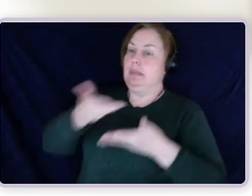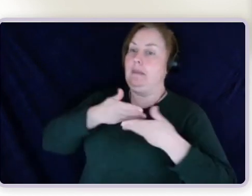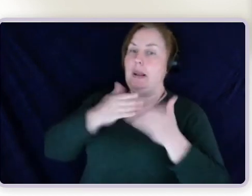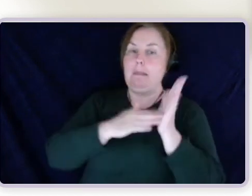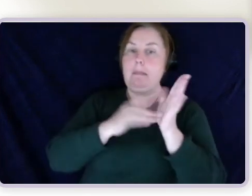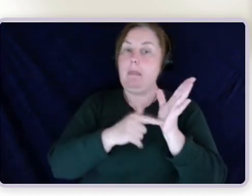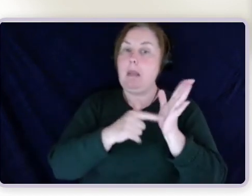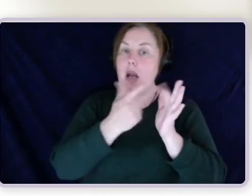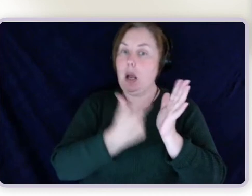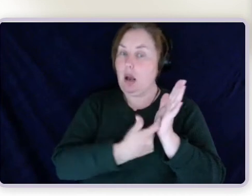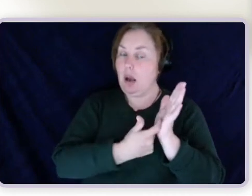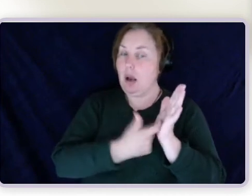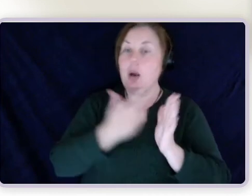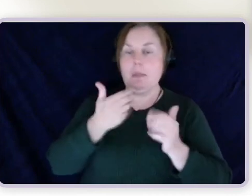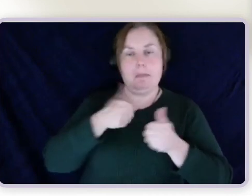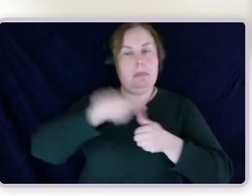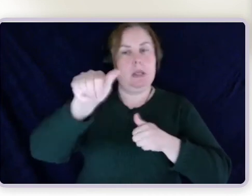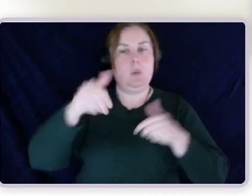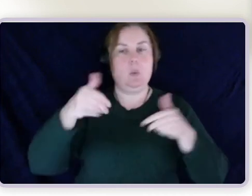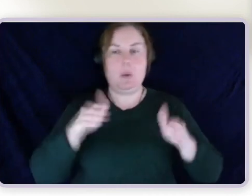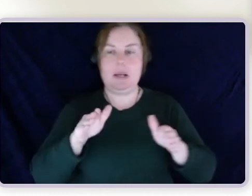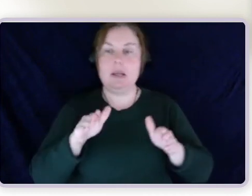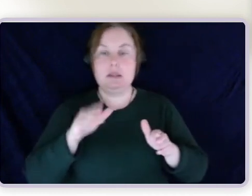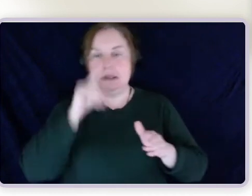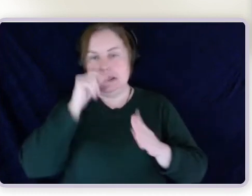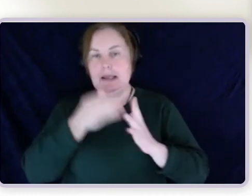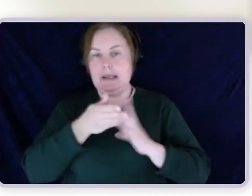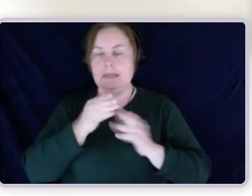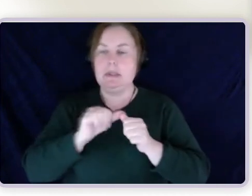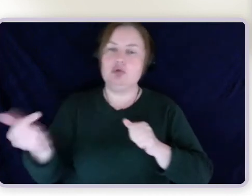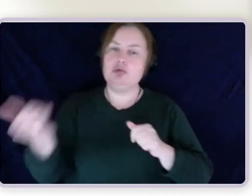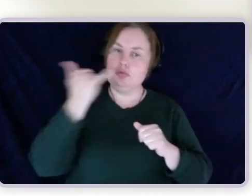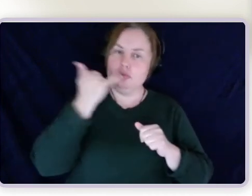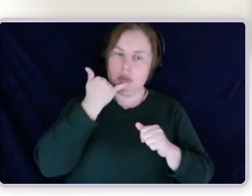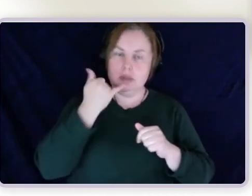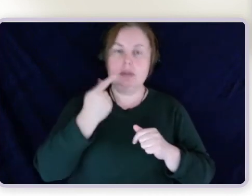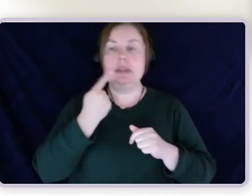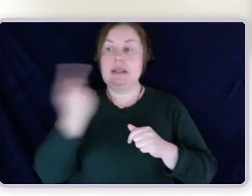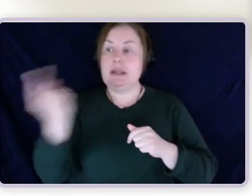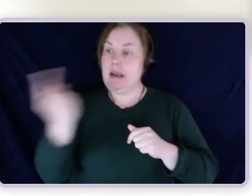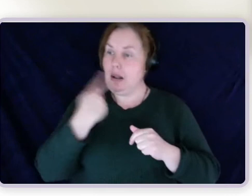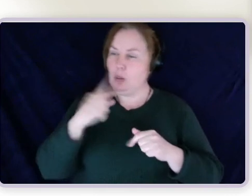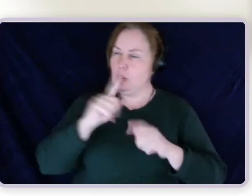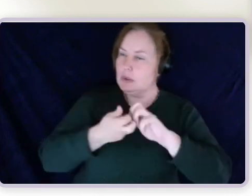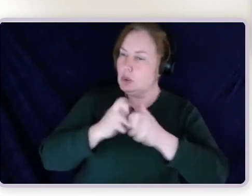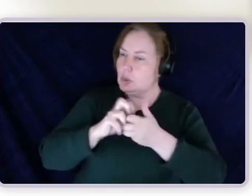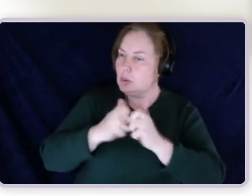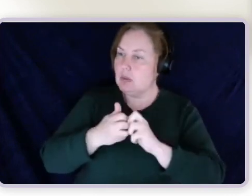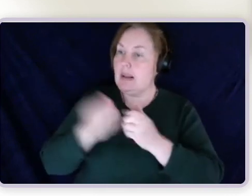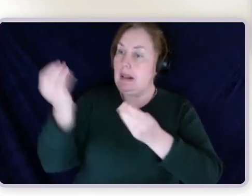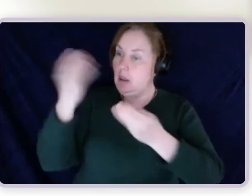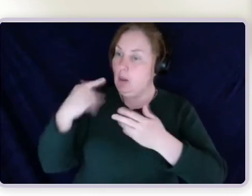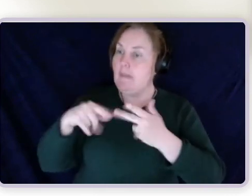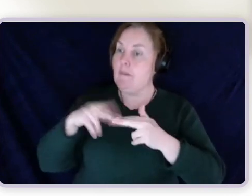that. Give us a call, tell us about the issues, and let us know that you would like to make the referral. If you would like to make a